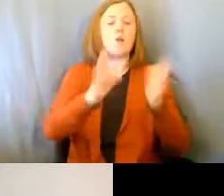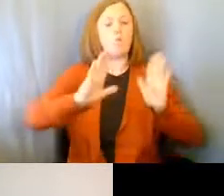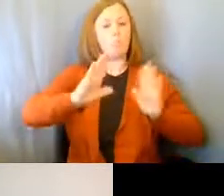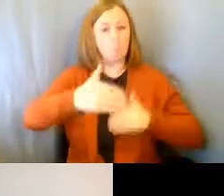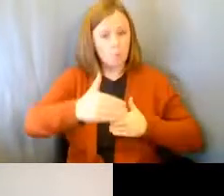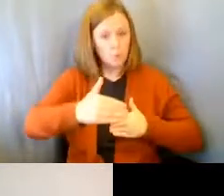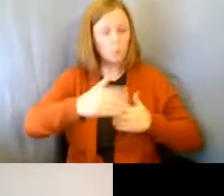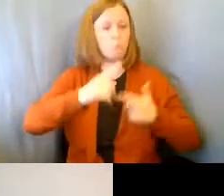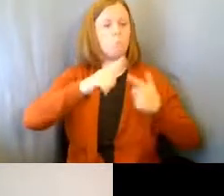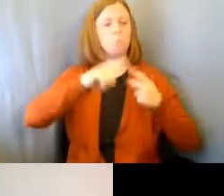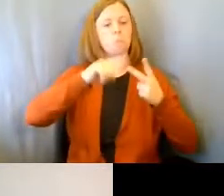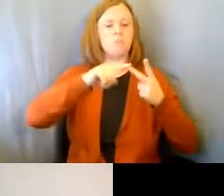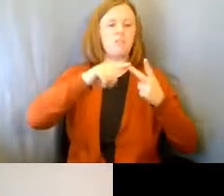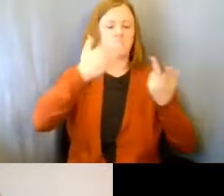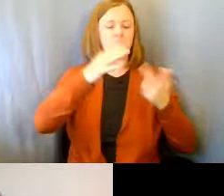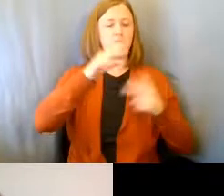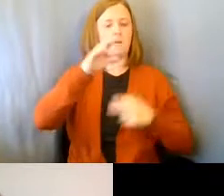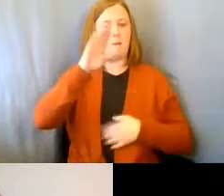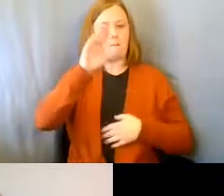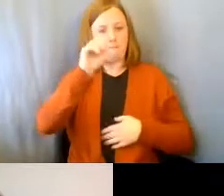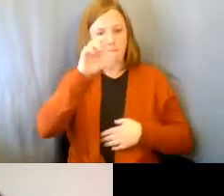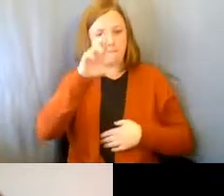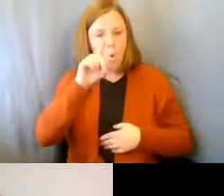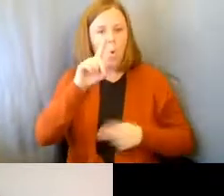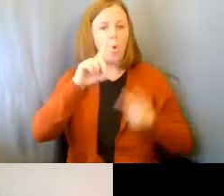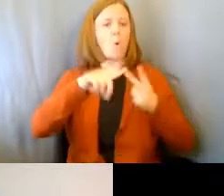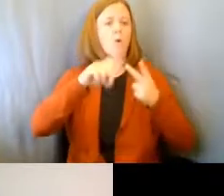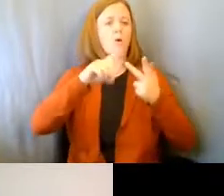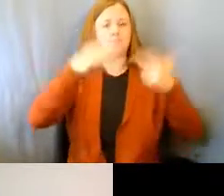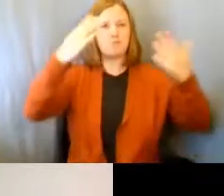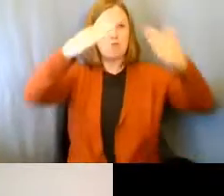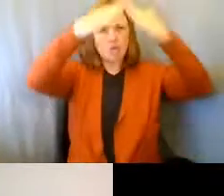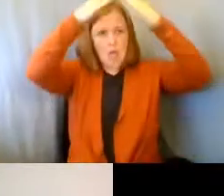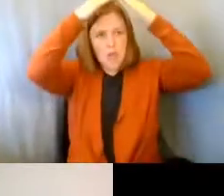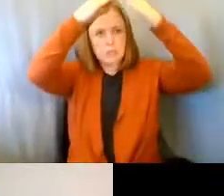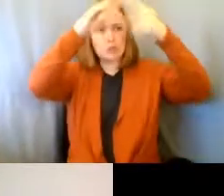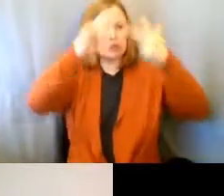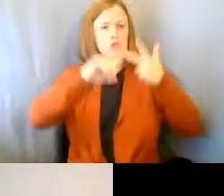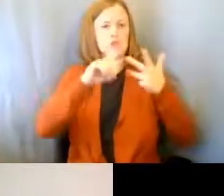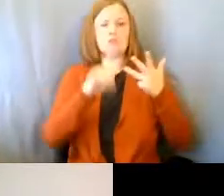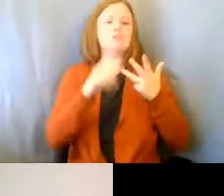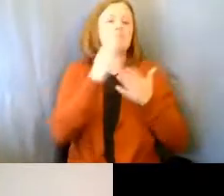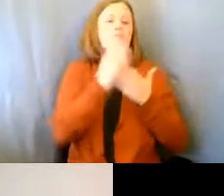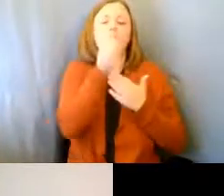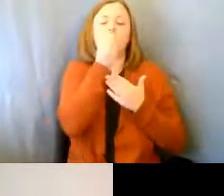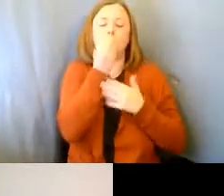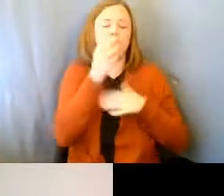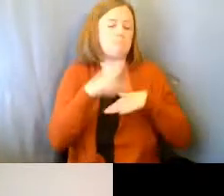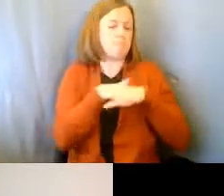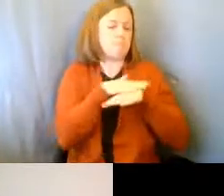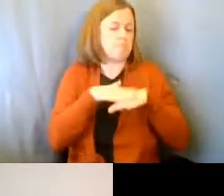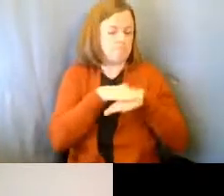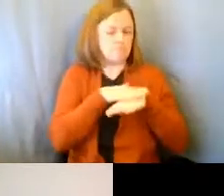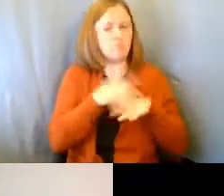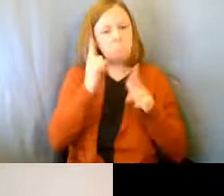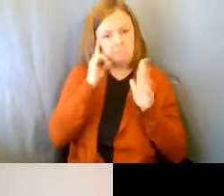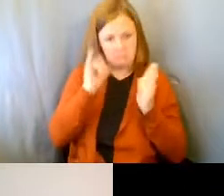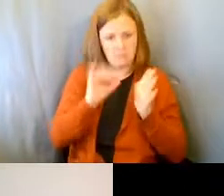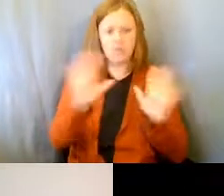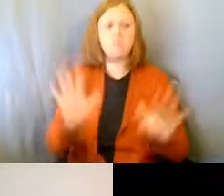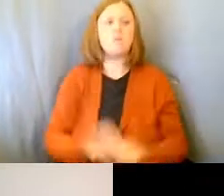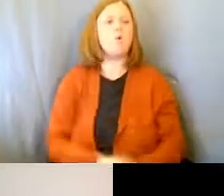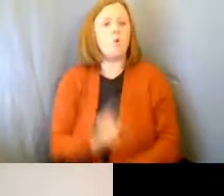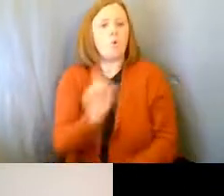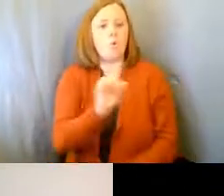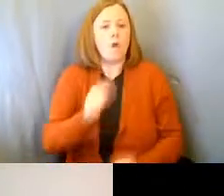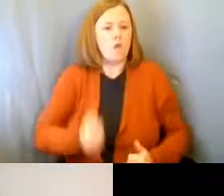and board and shelter and some food, just minimalistic. So you think about that. Where could you